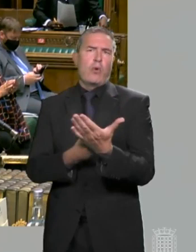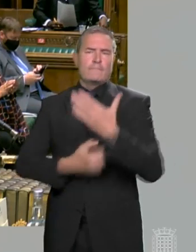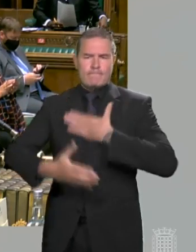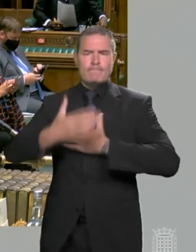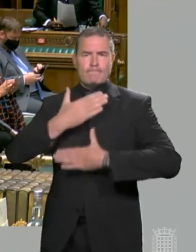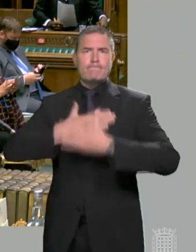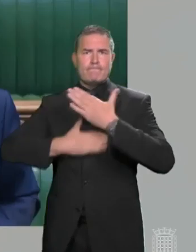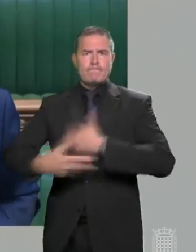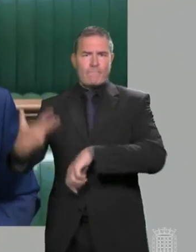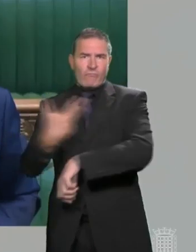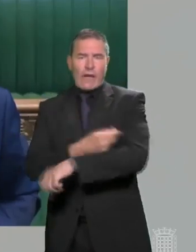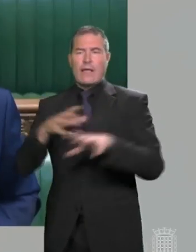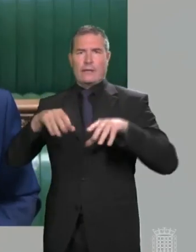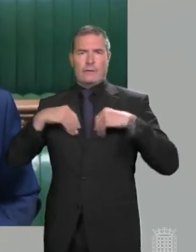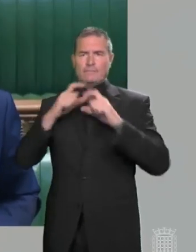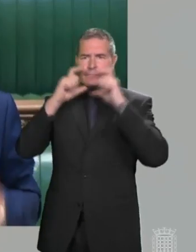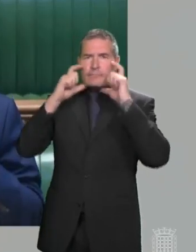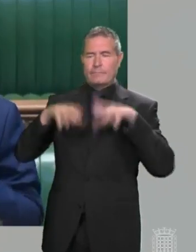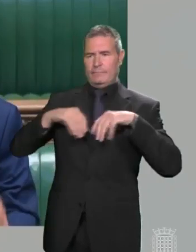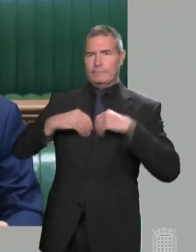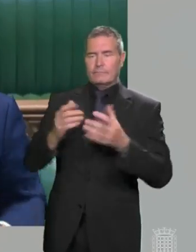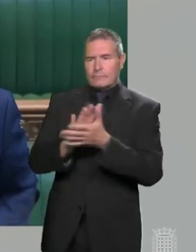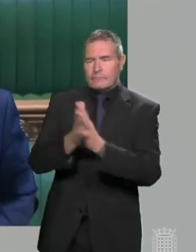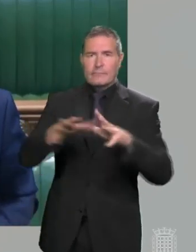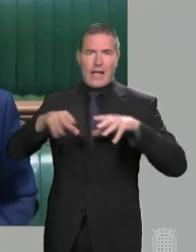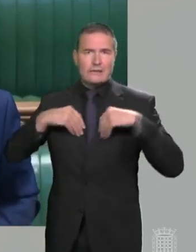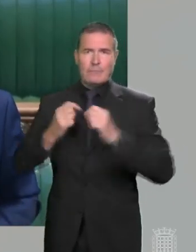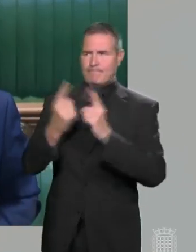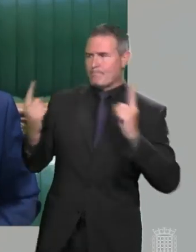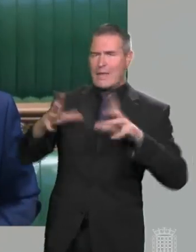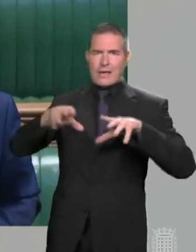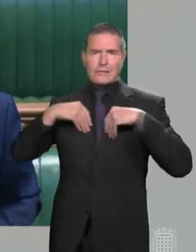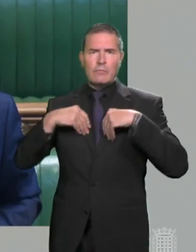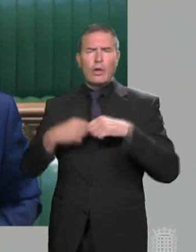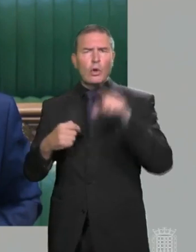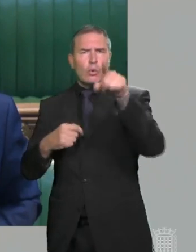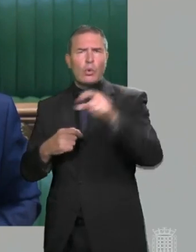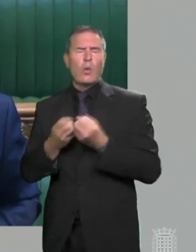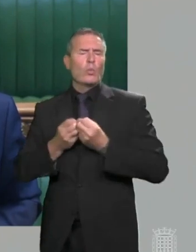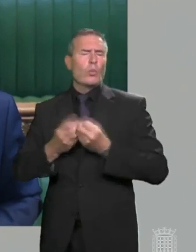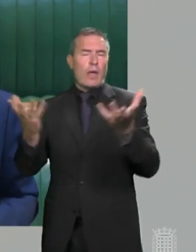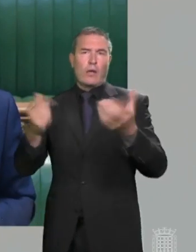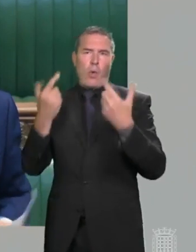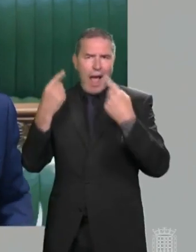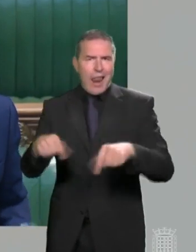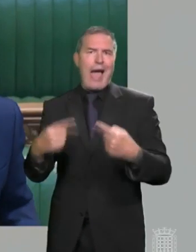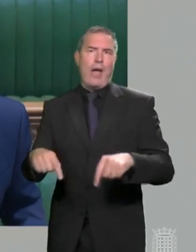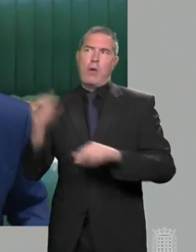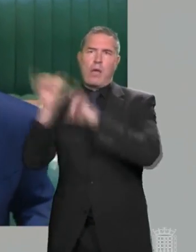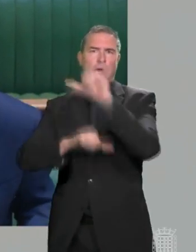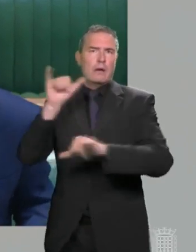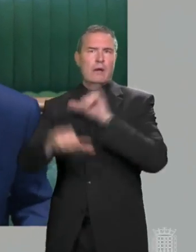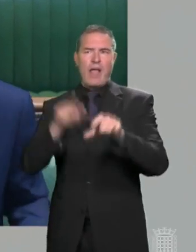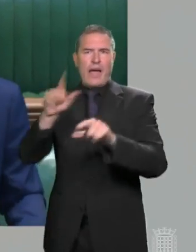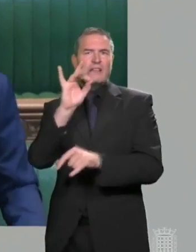getting vaccinated. But the Prime Minister squandered it by letting a new variant into the country. That was not